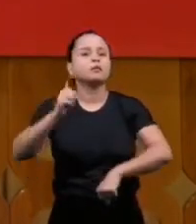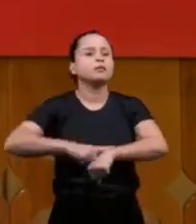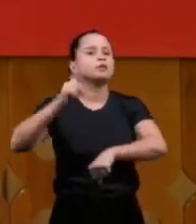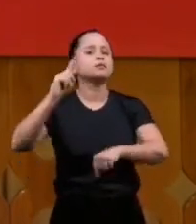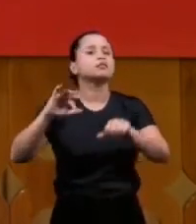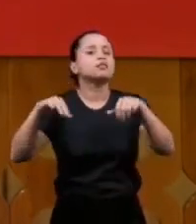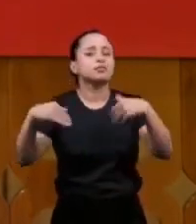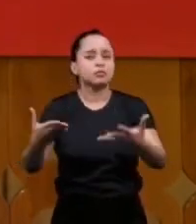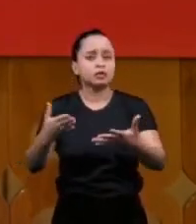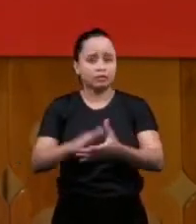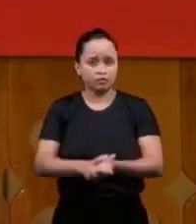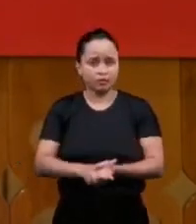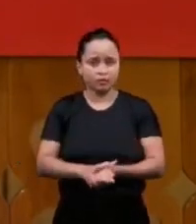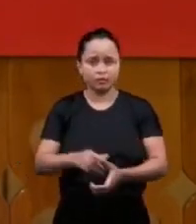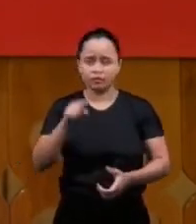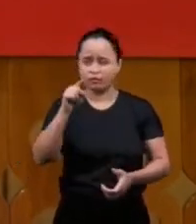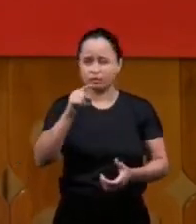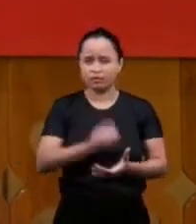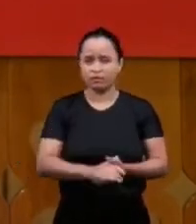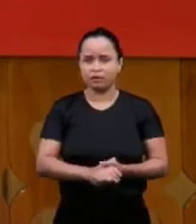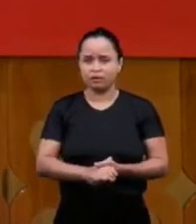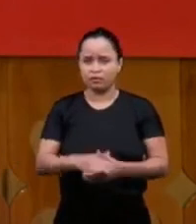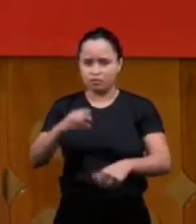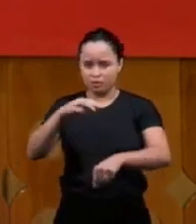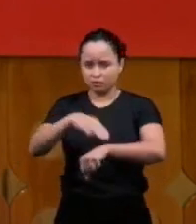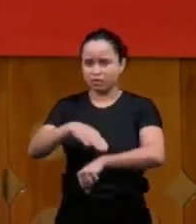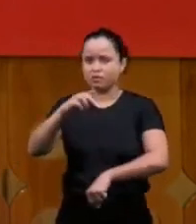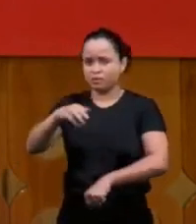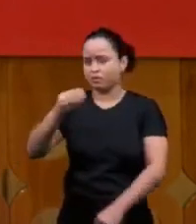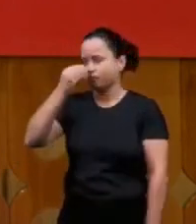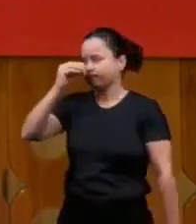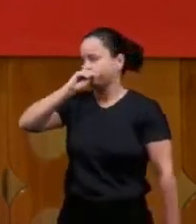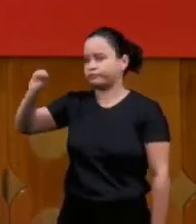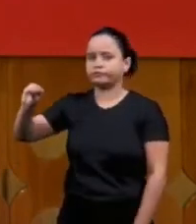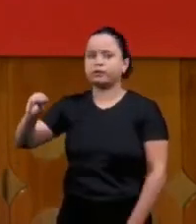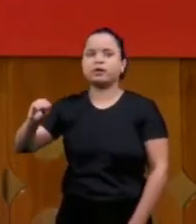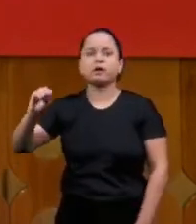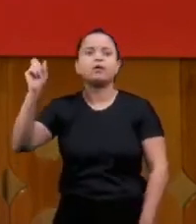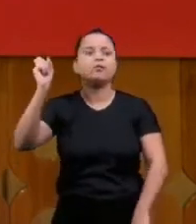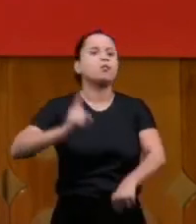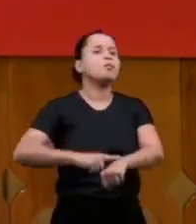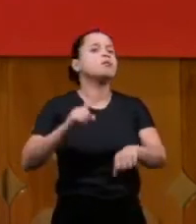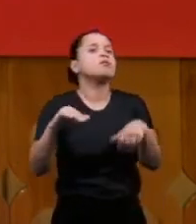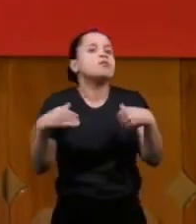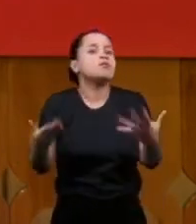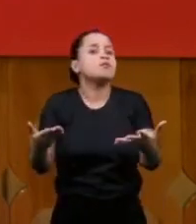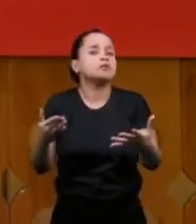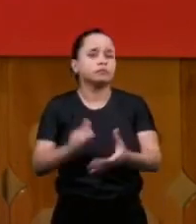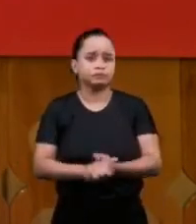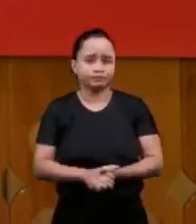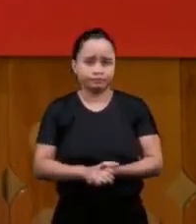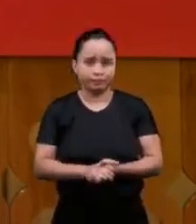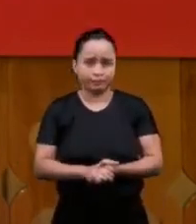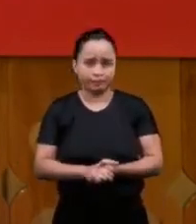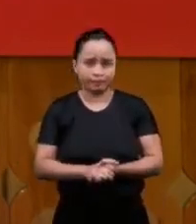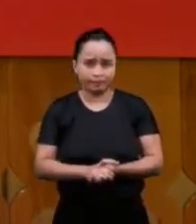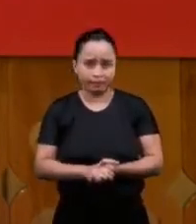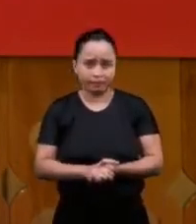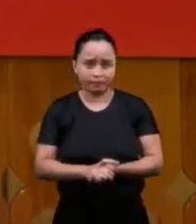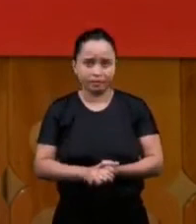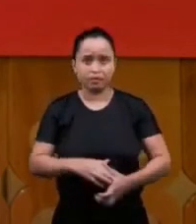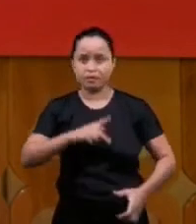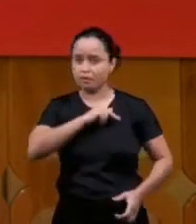when is it that you reject the ministry Paul said to Timothy don't reject don't